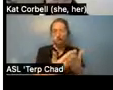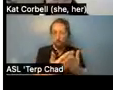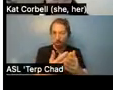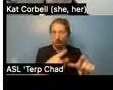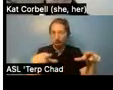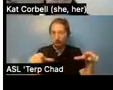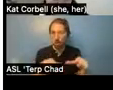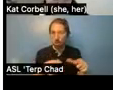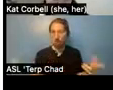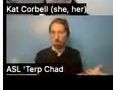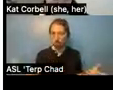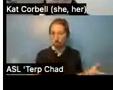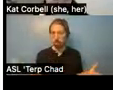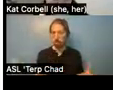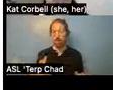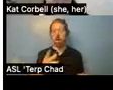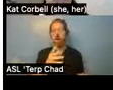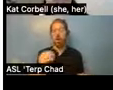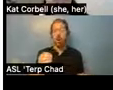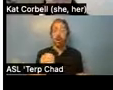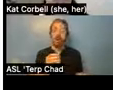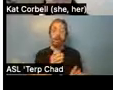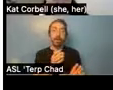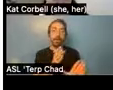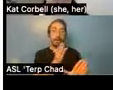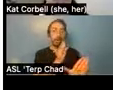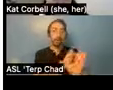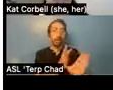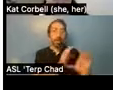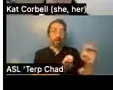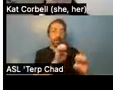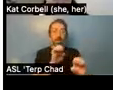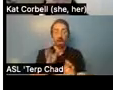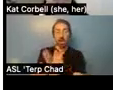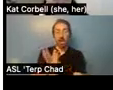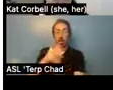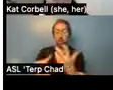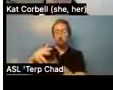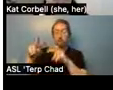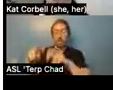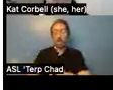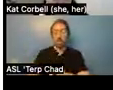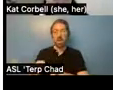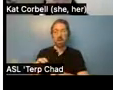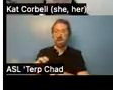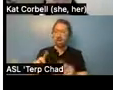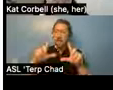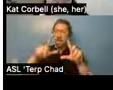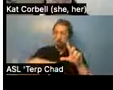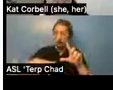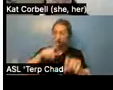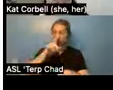and approvals like the psychosocial and psych eval, they expire. So some of them expire in six months, some of them expire in a year. And